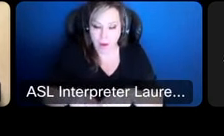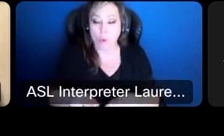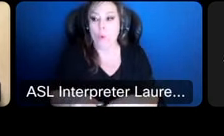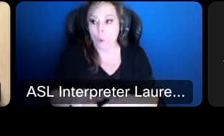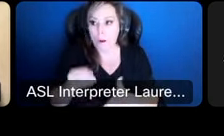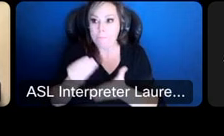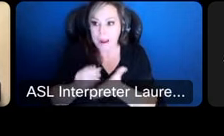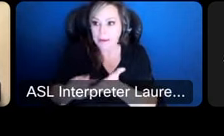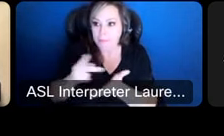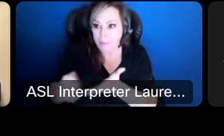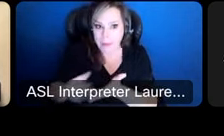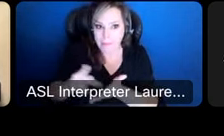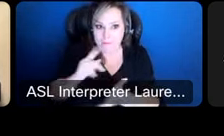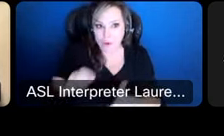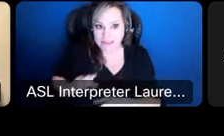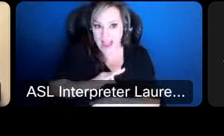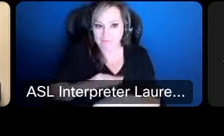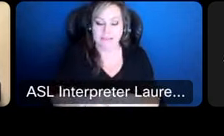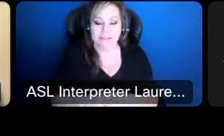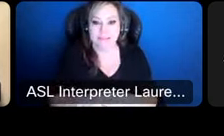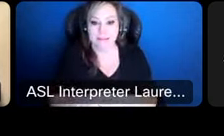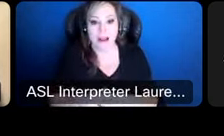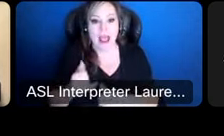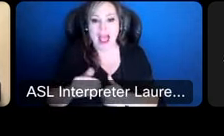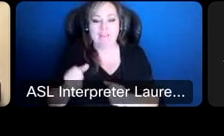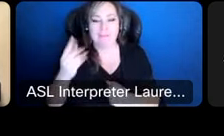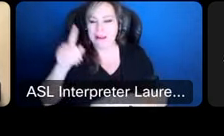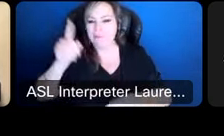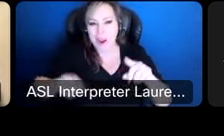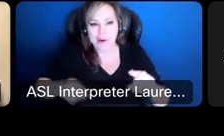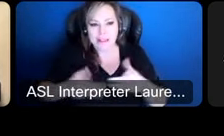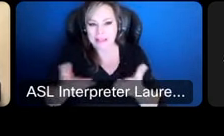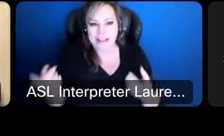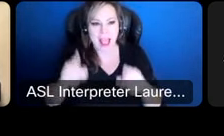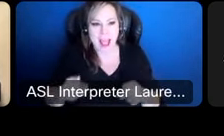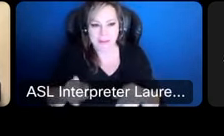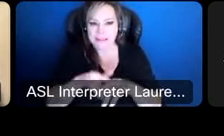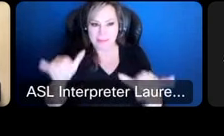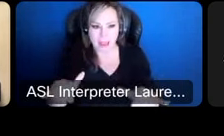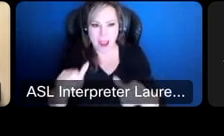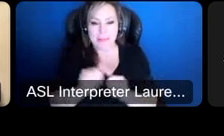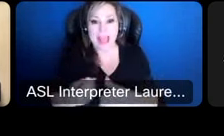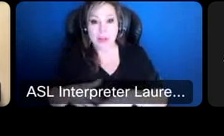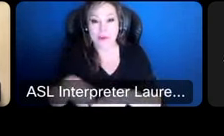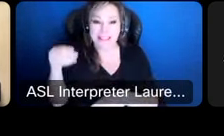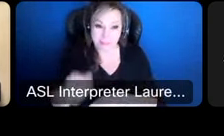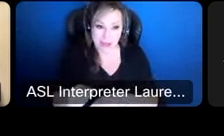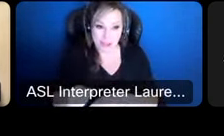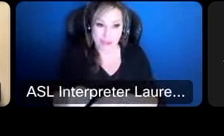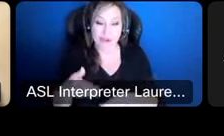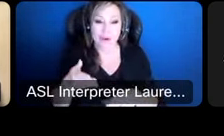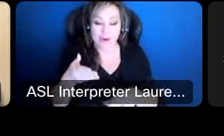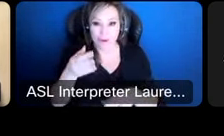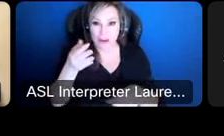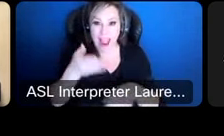at that time so you see there's a whole confluence of events happening that's increasing the expenditures right about that time the